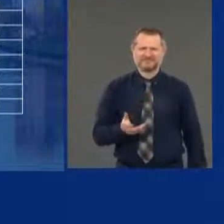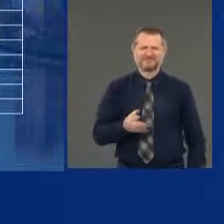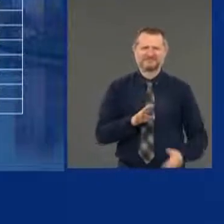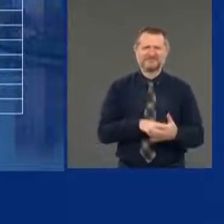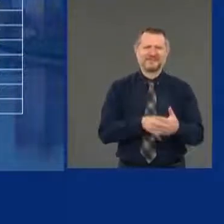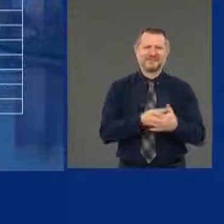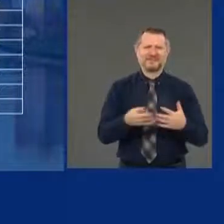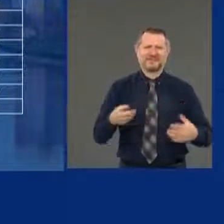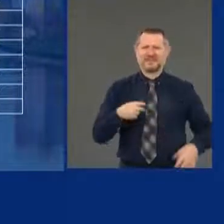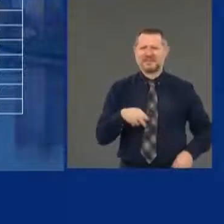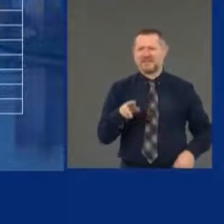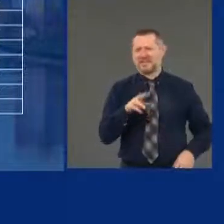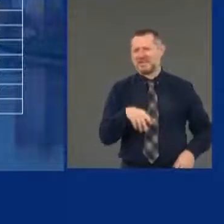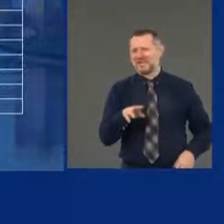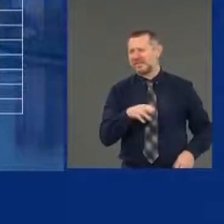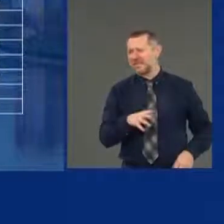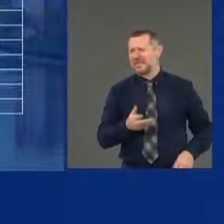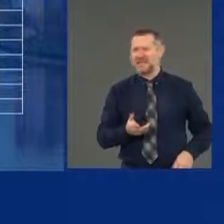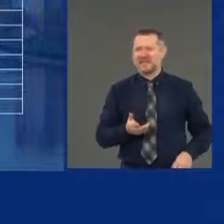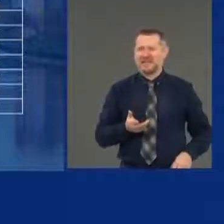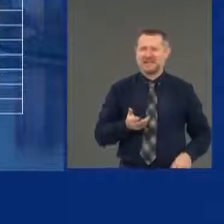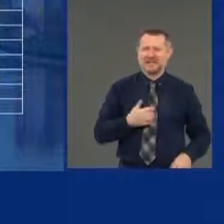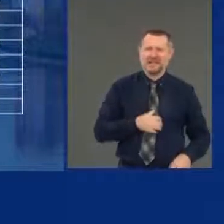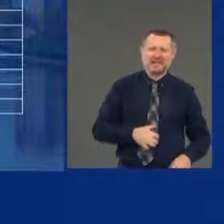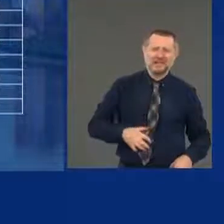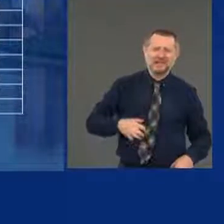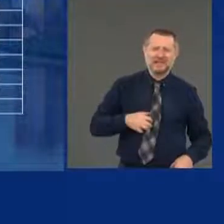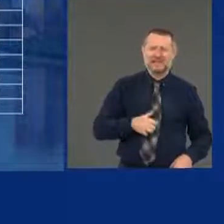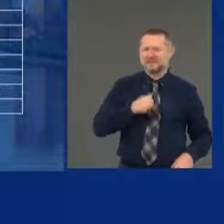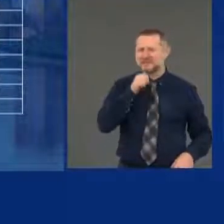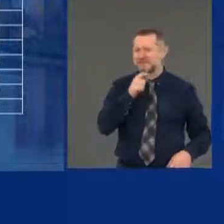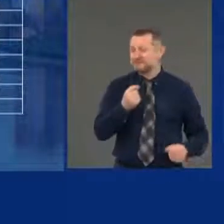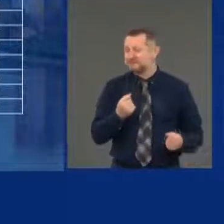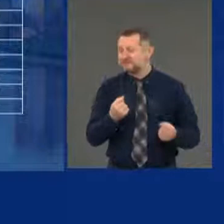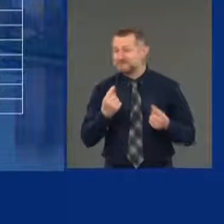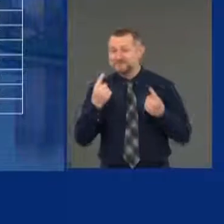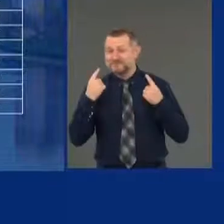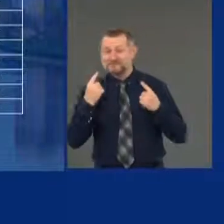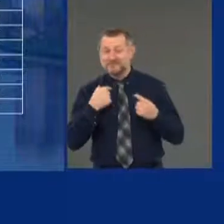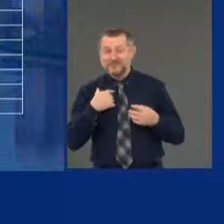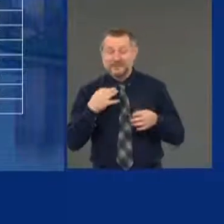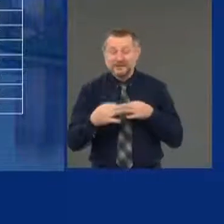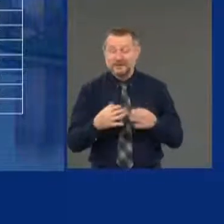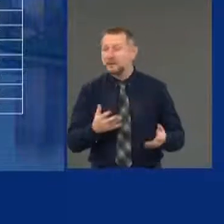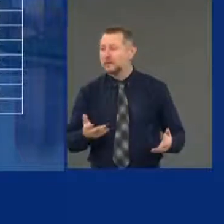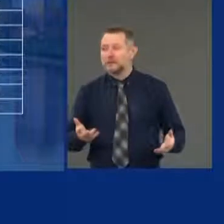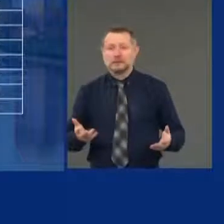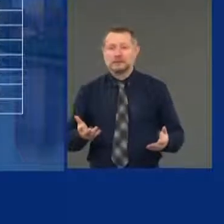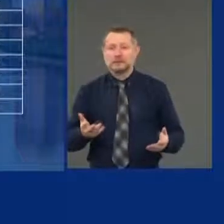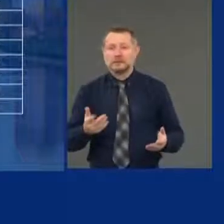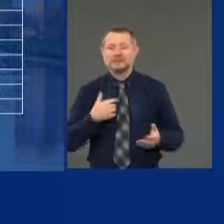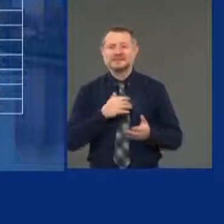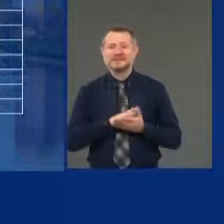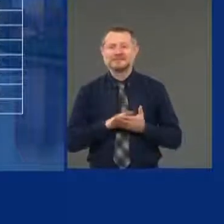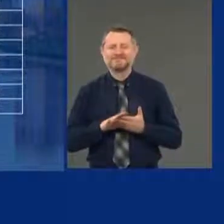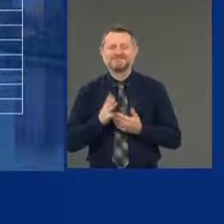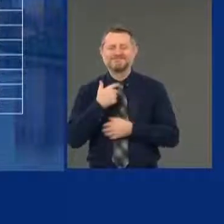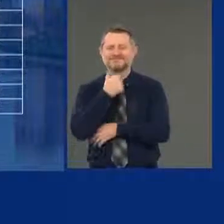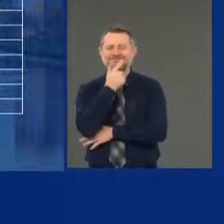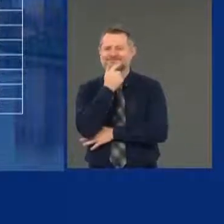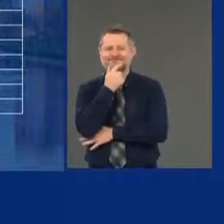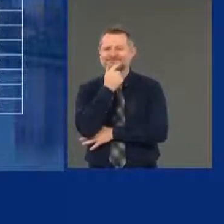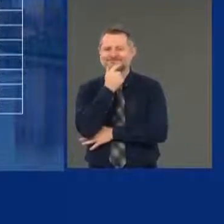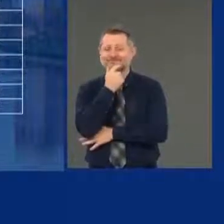So, you know, I said, all right, you didn't really fully capture what I was trying to say. But I said it nicely. So now we need a new dashboard.